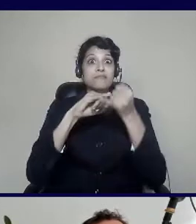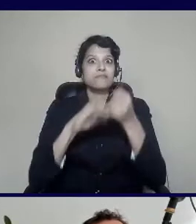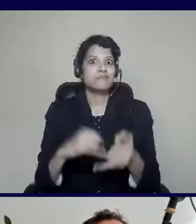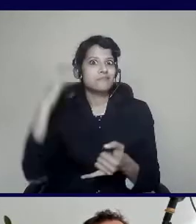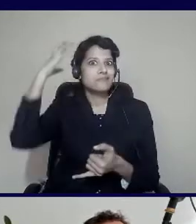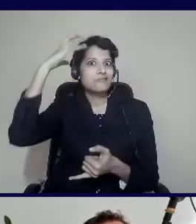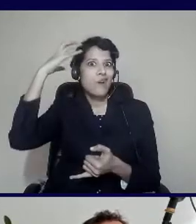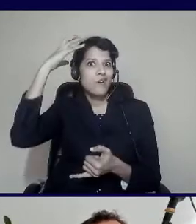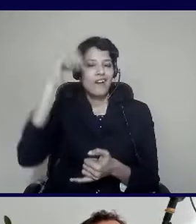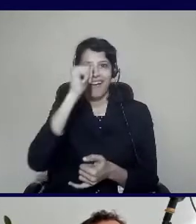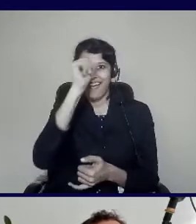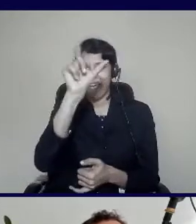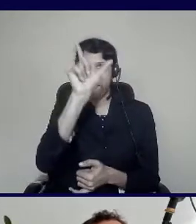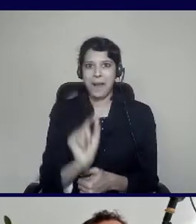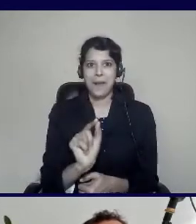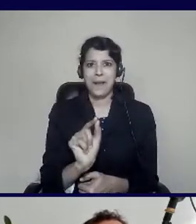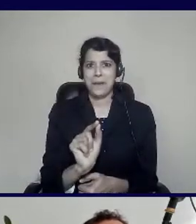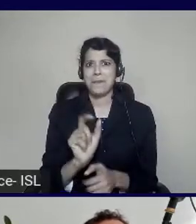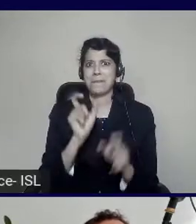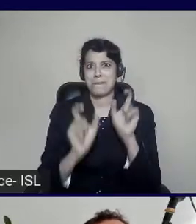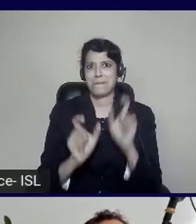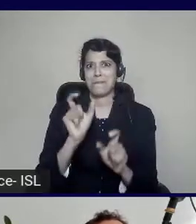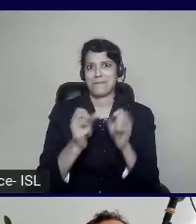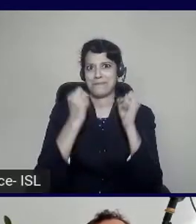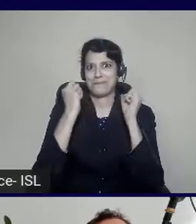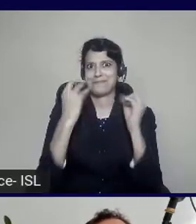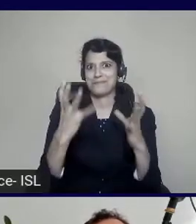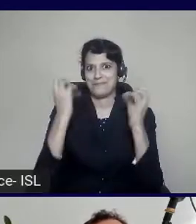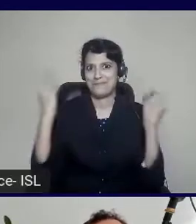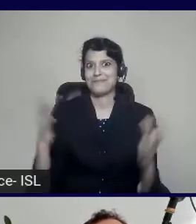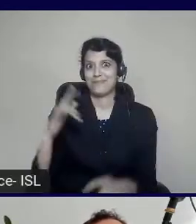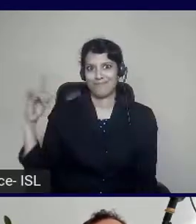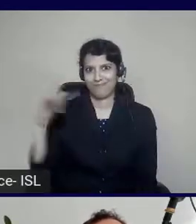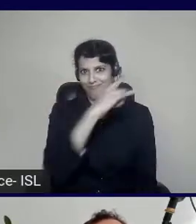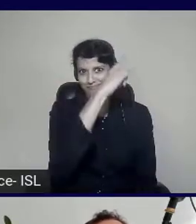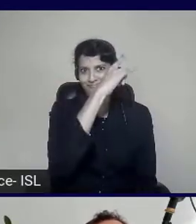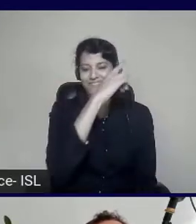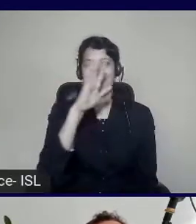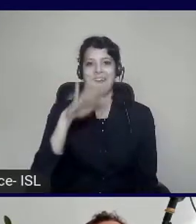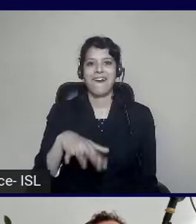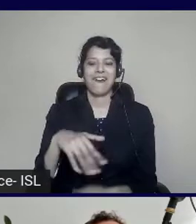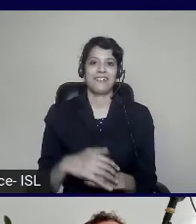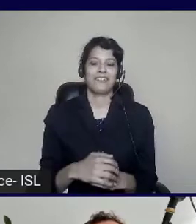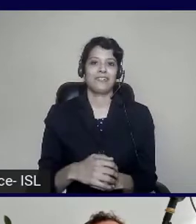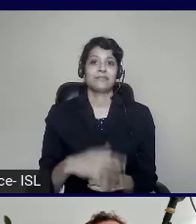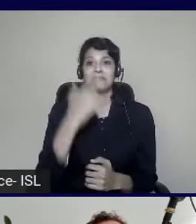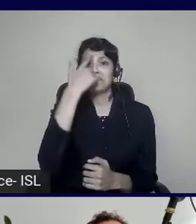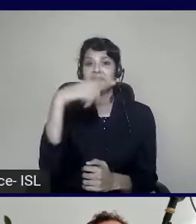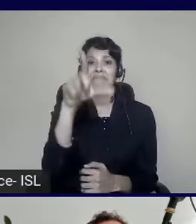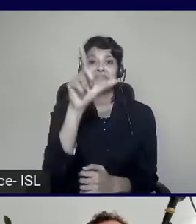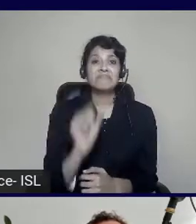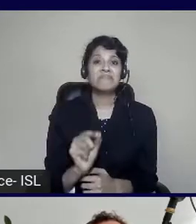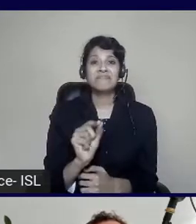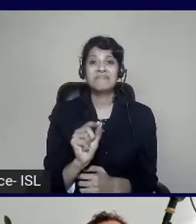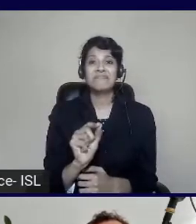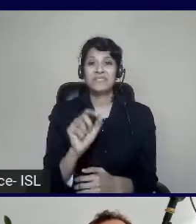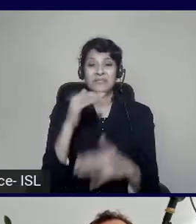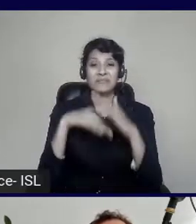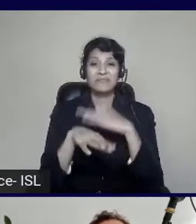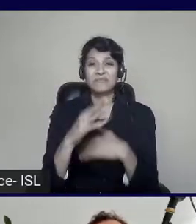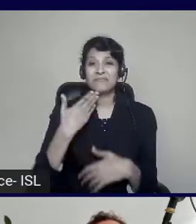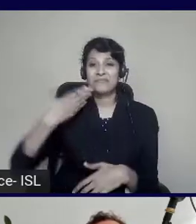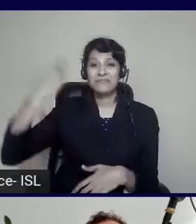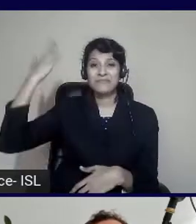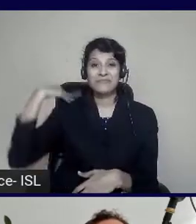which is a great, great kind of we're sister countries to you. Gandhi, Mahatma Gandhi actually did his